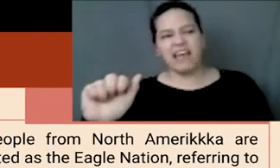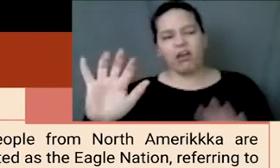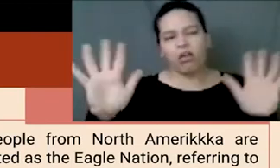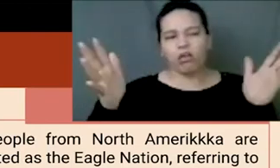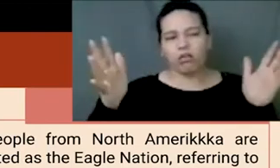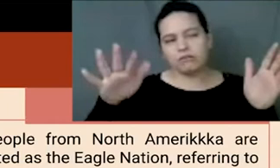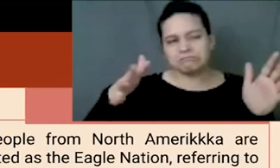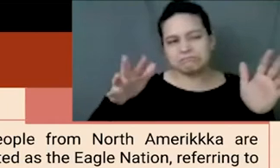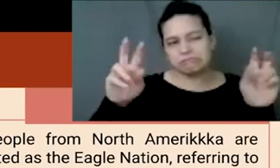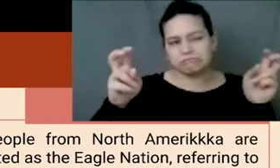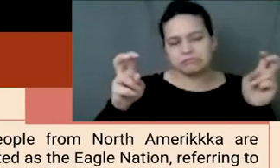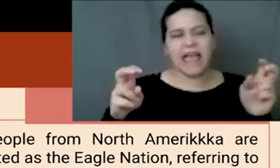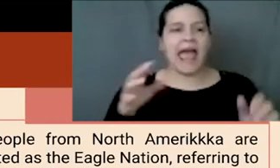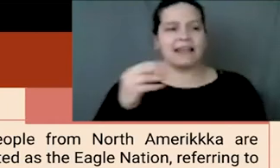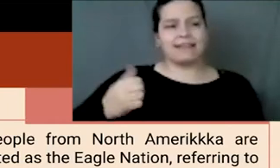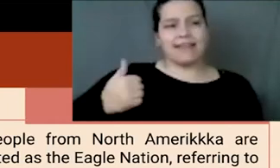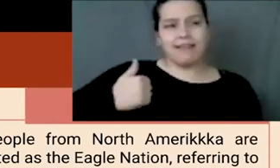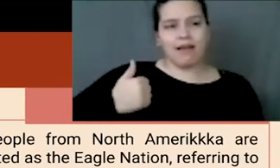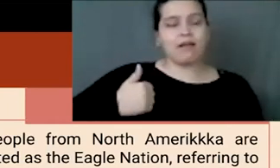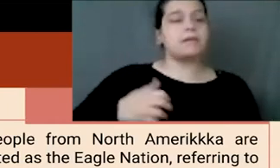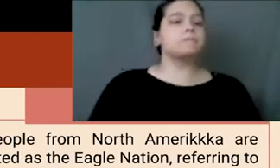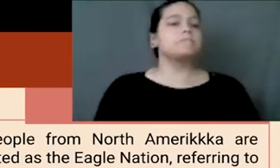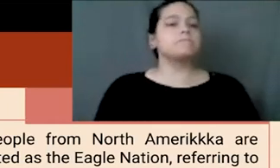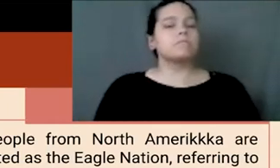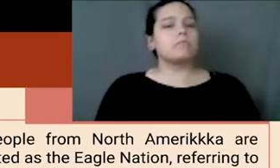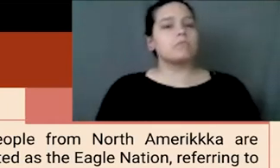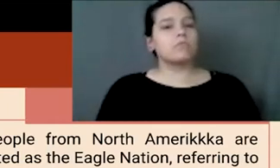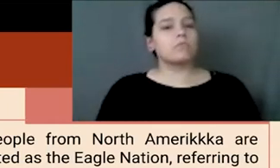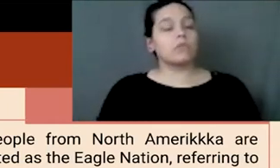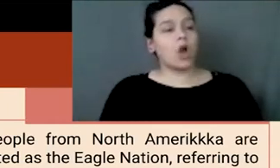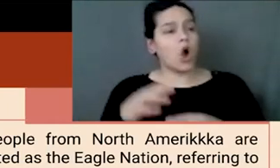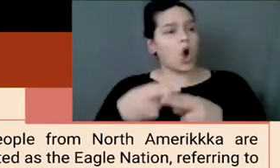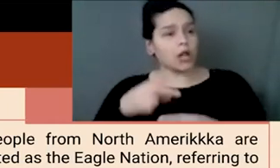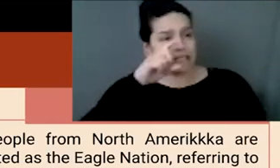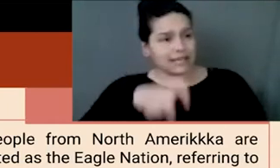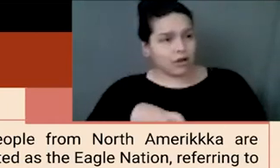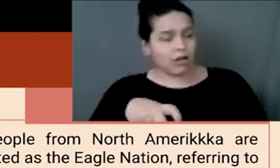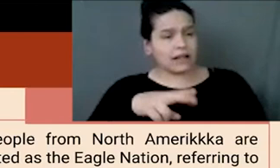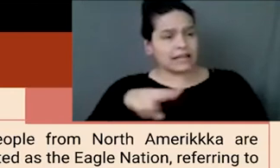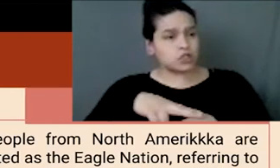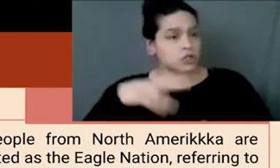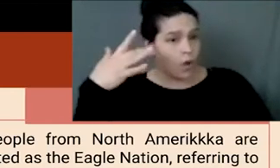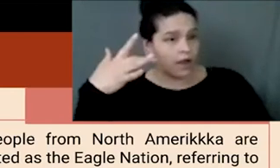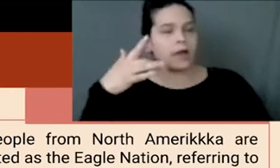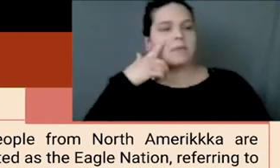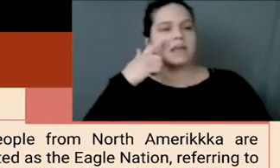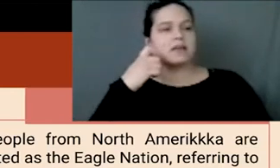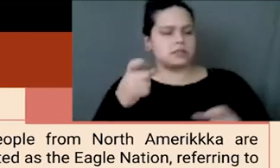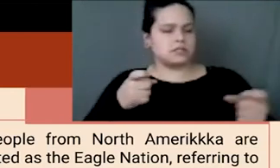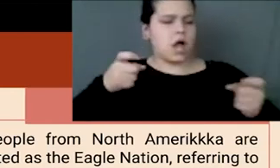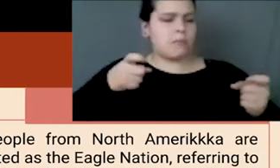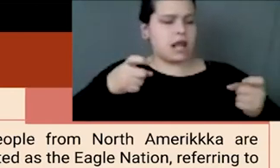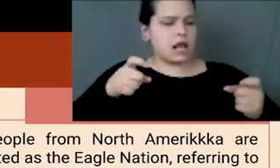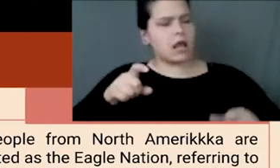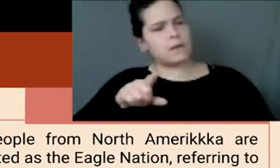And it is self-denominated as the Eagle Nation because of its dominating bird spirit of the Eagle.